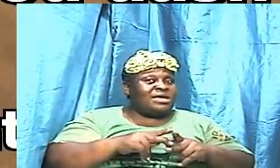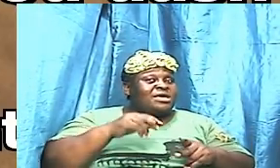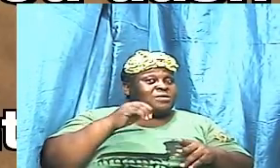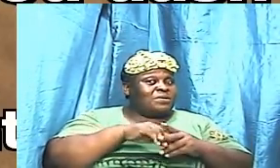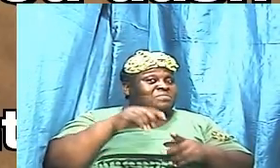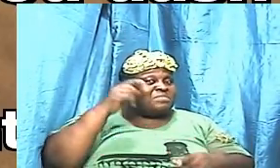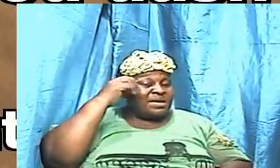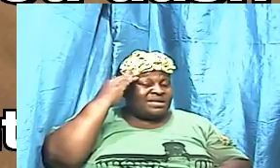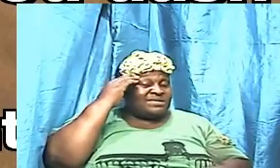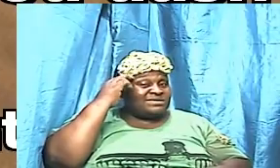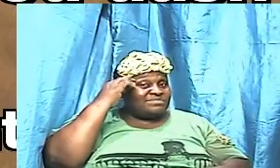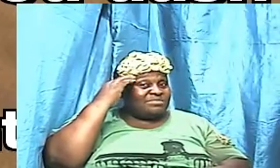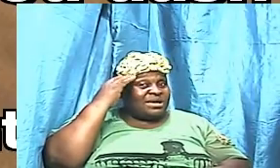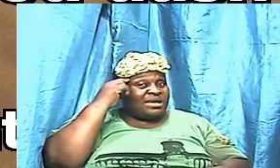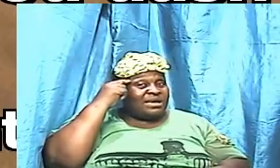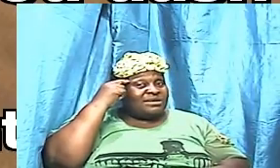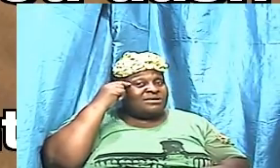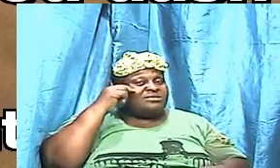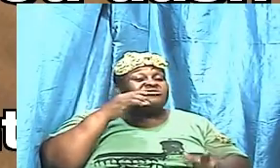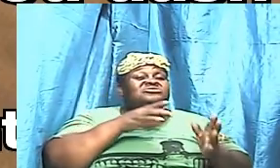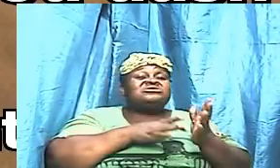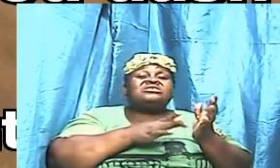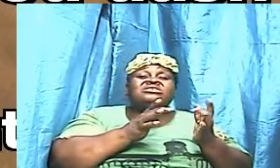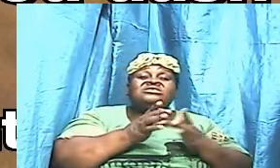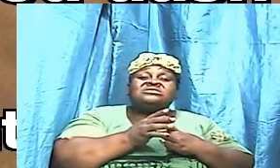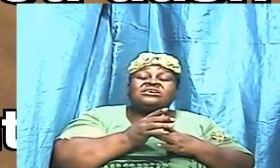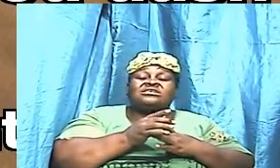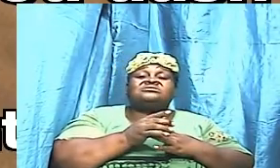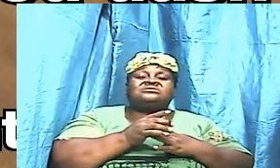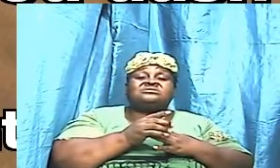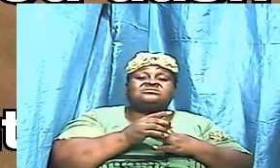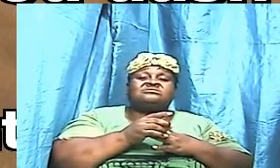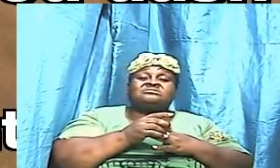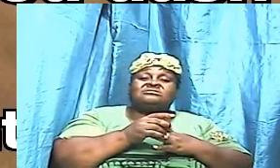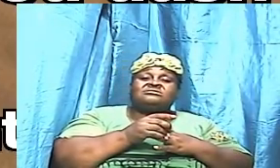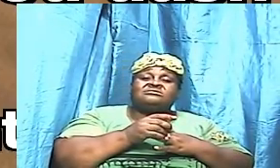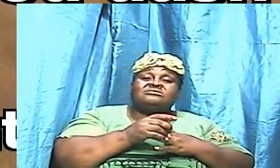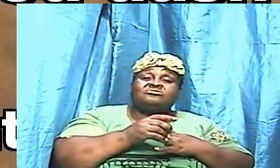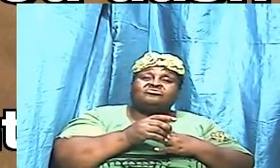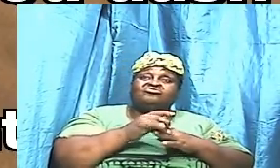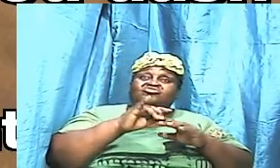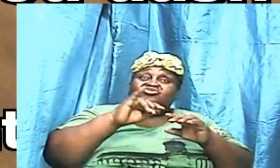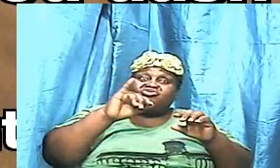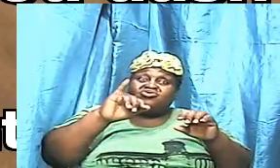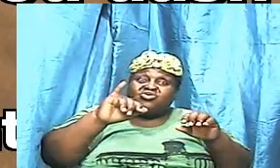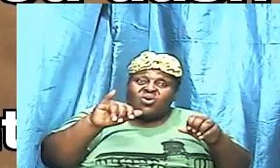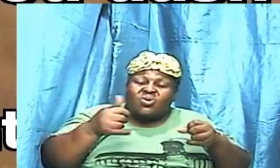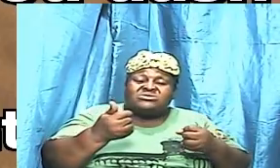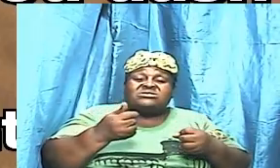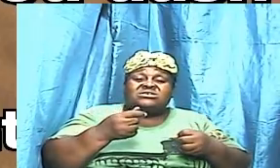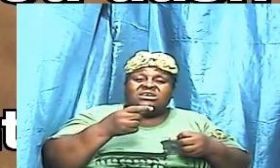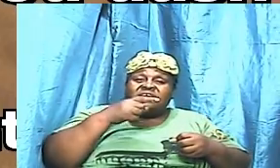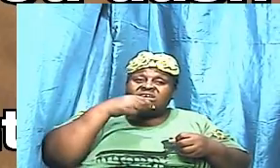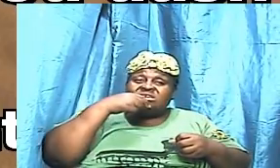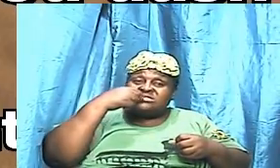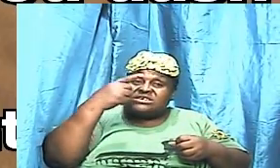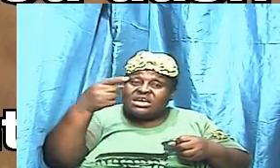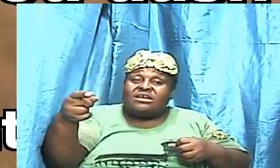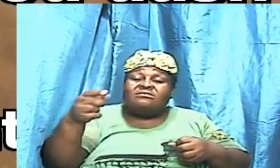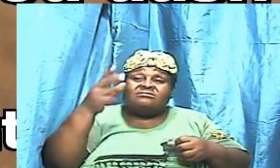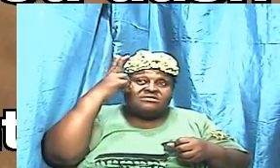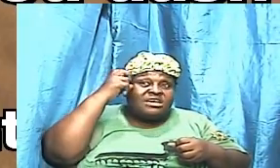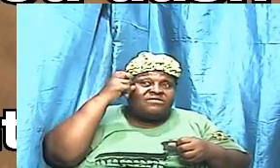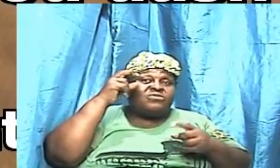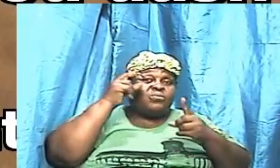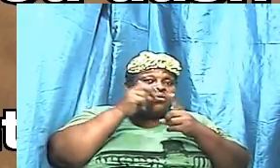enemy with the word of God from the first temptation Jesus had just said to him it is written